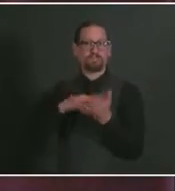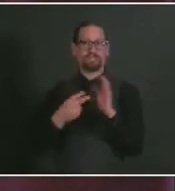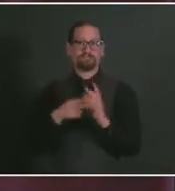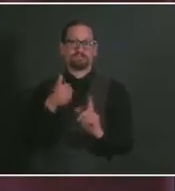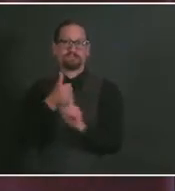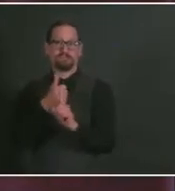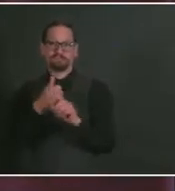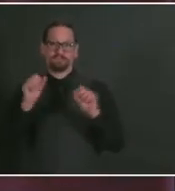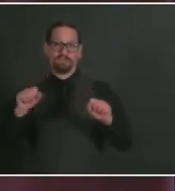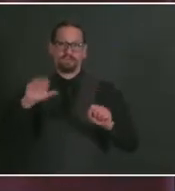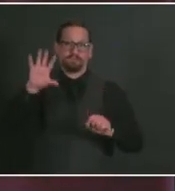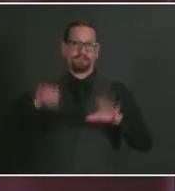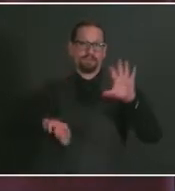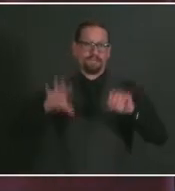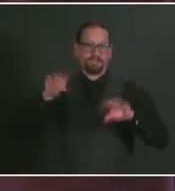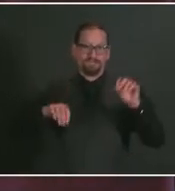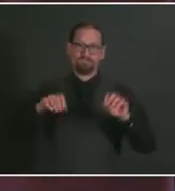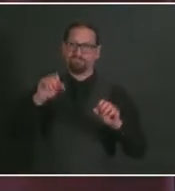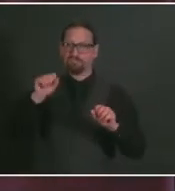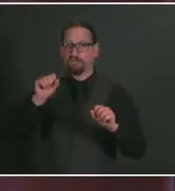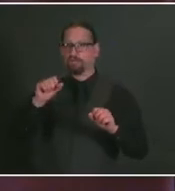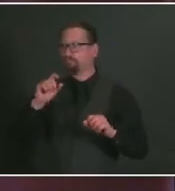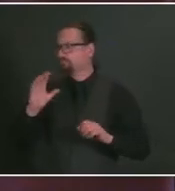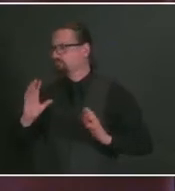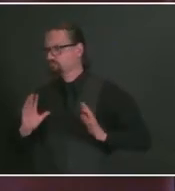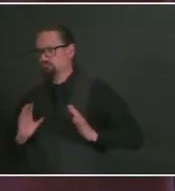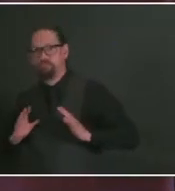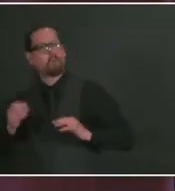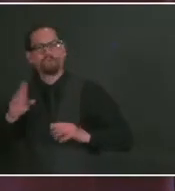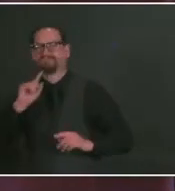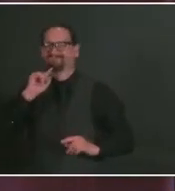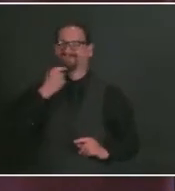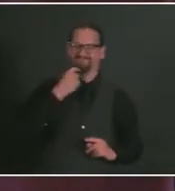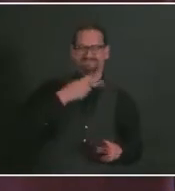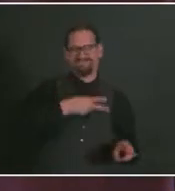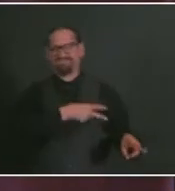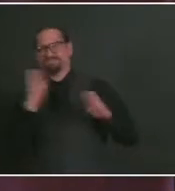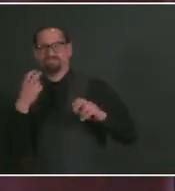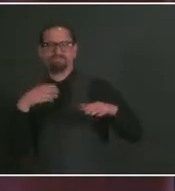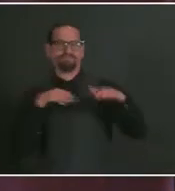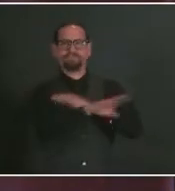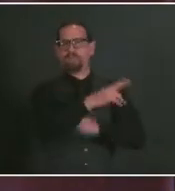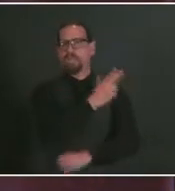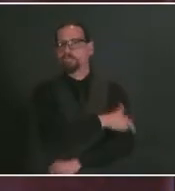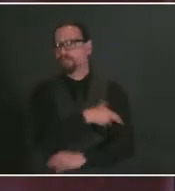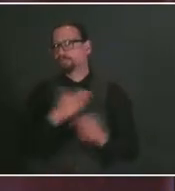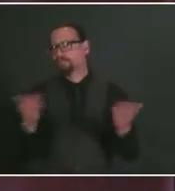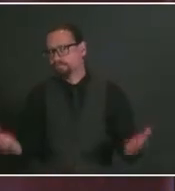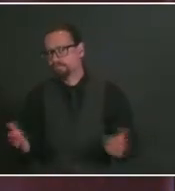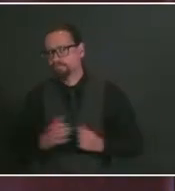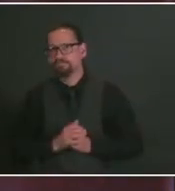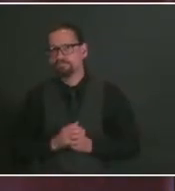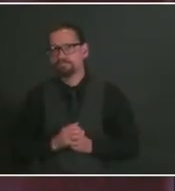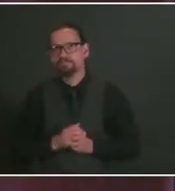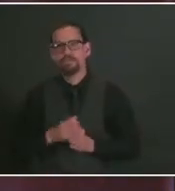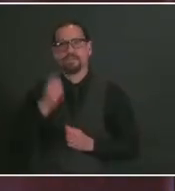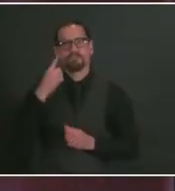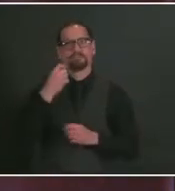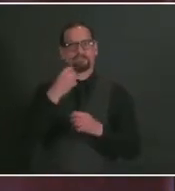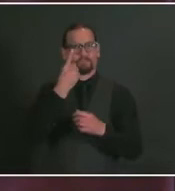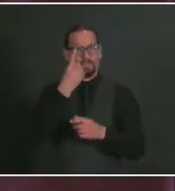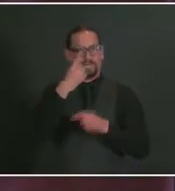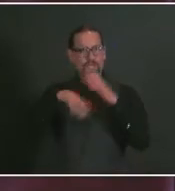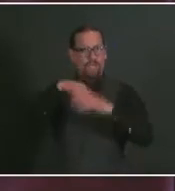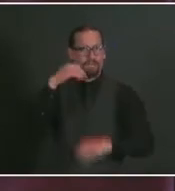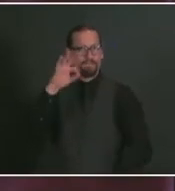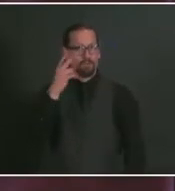hospitalized. Again, one in every two people who's 75 years of age or older and who is not vaccinated are going to end up in the hospital